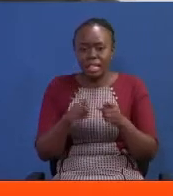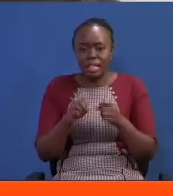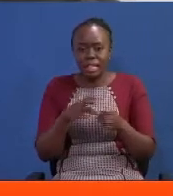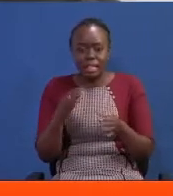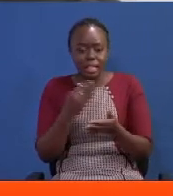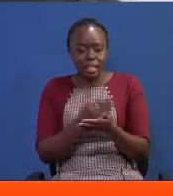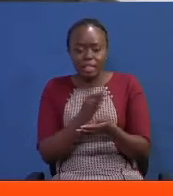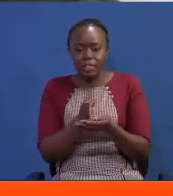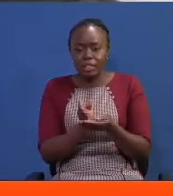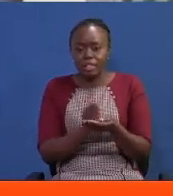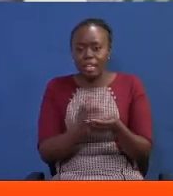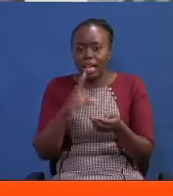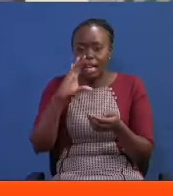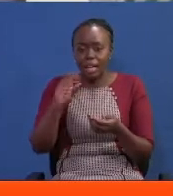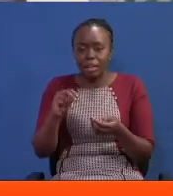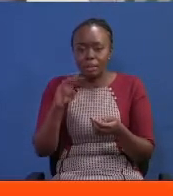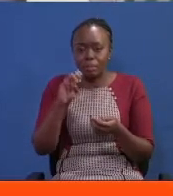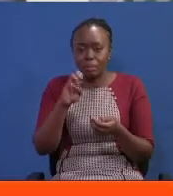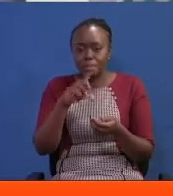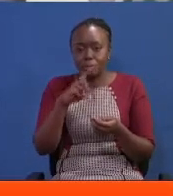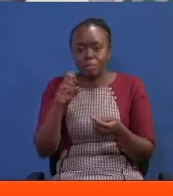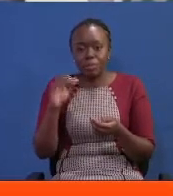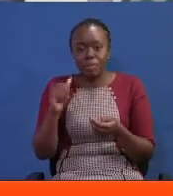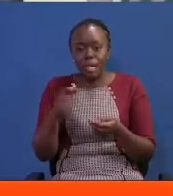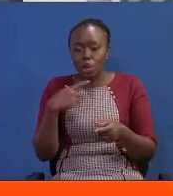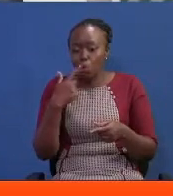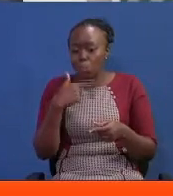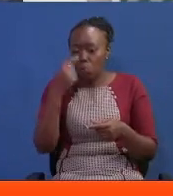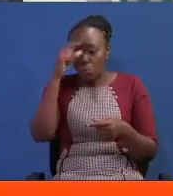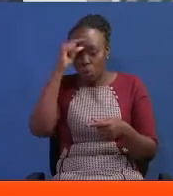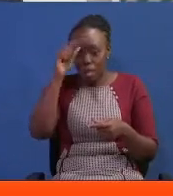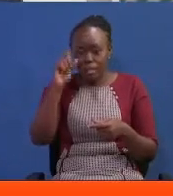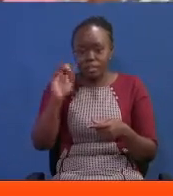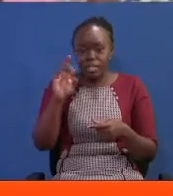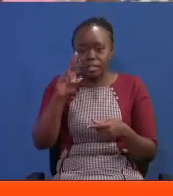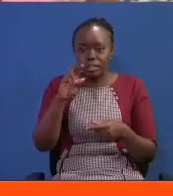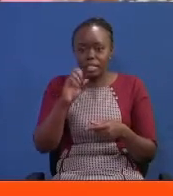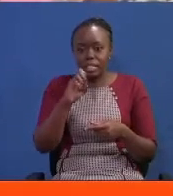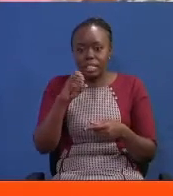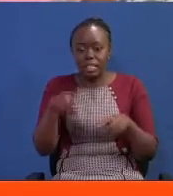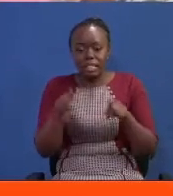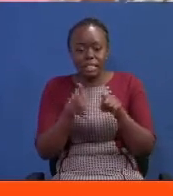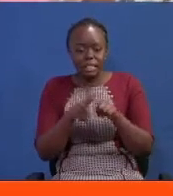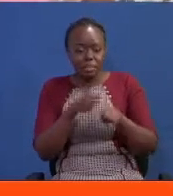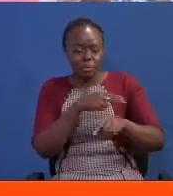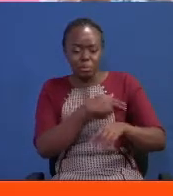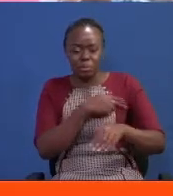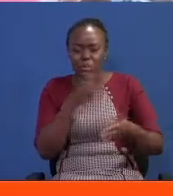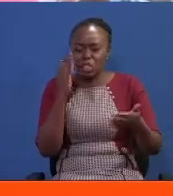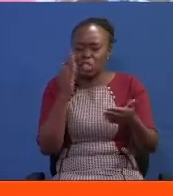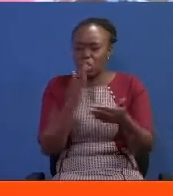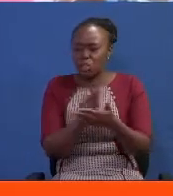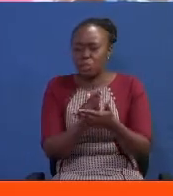each time, with MCAs allied to Governor Francis Kimemia and the police blocking him.